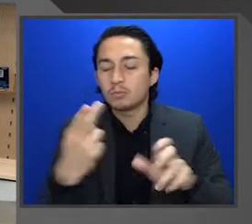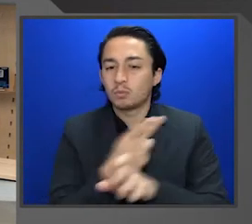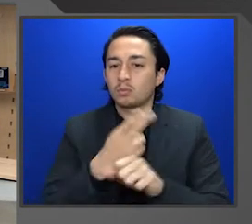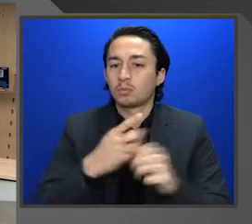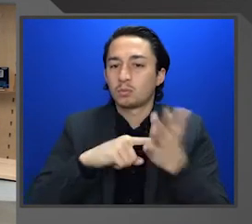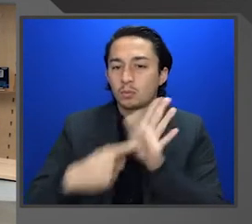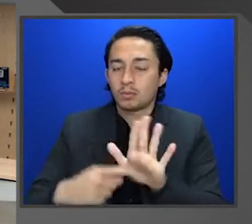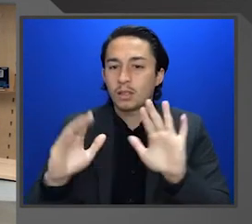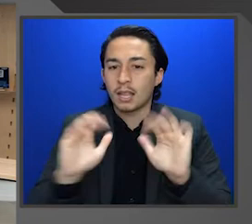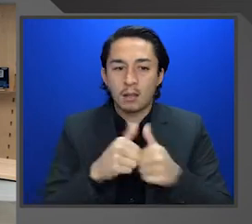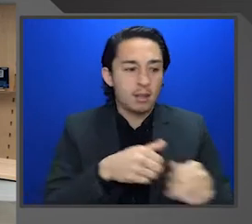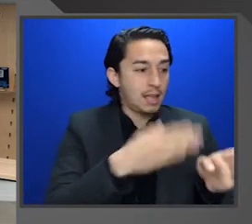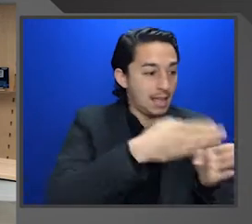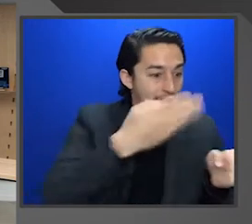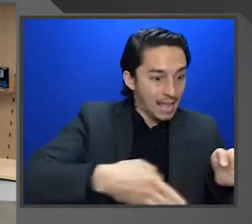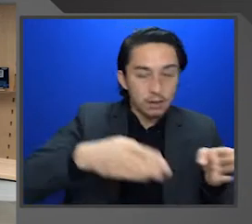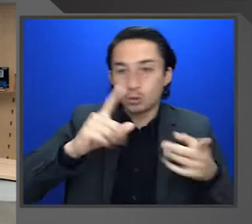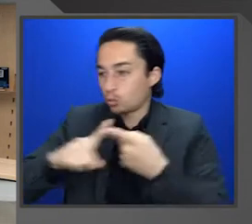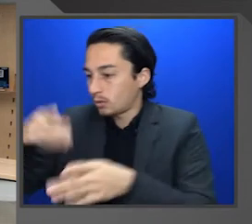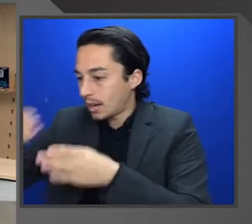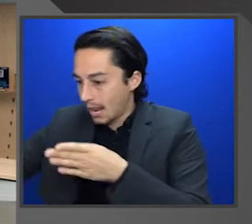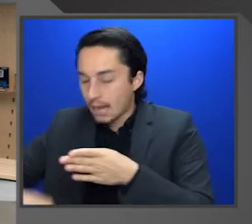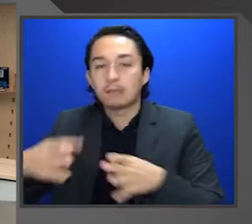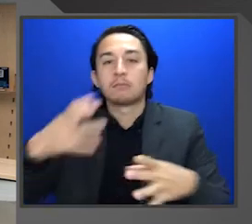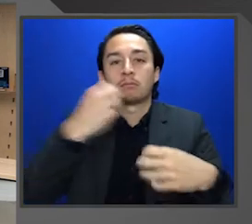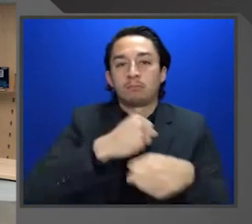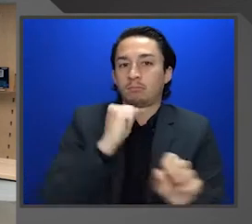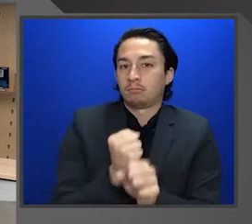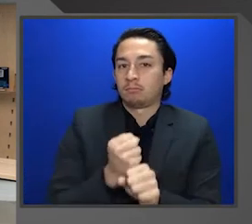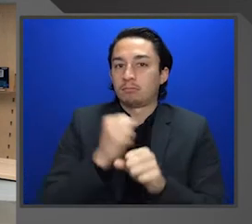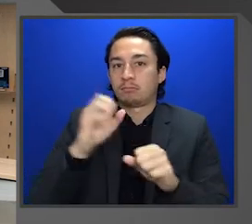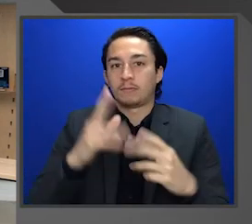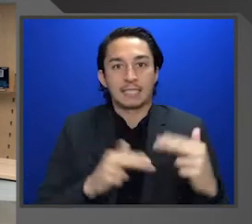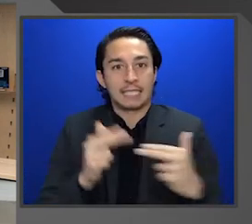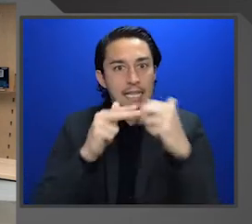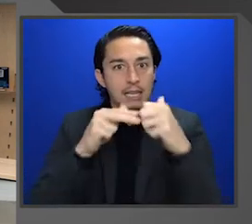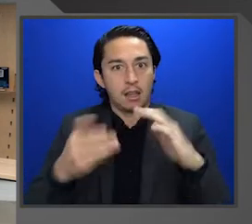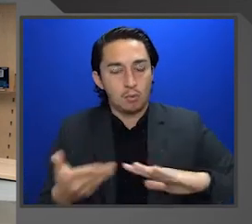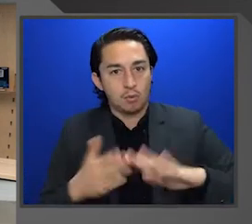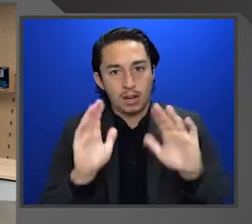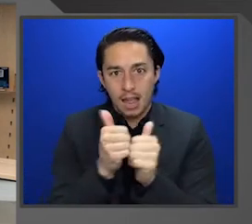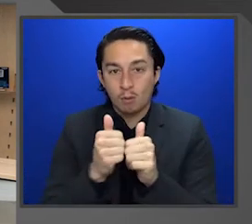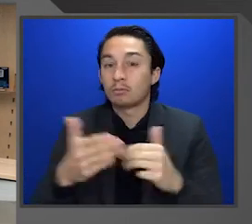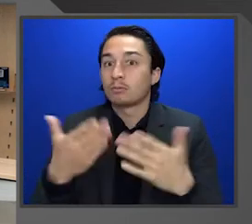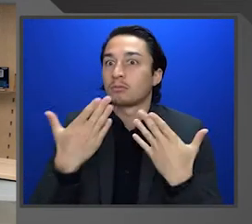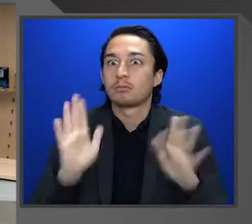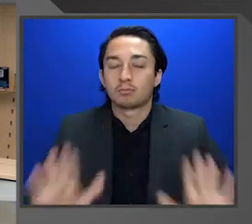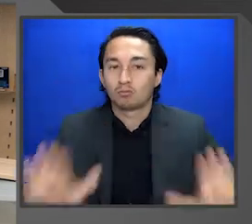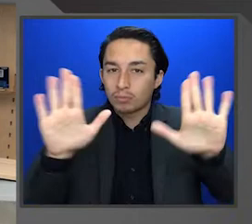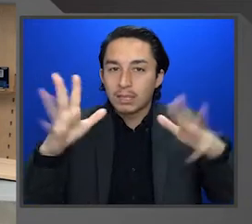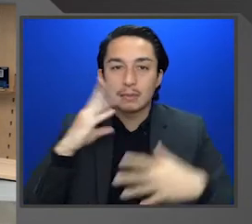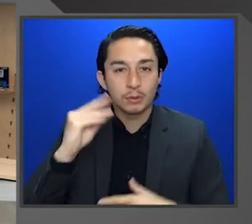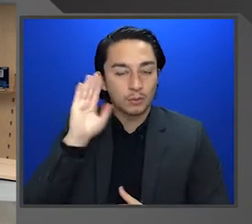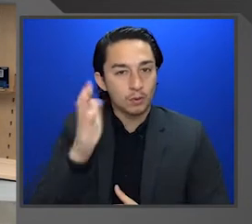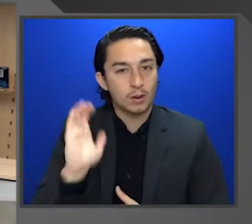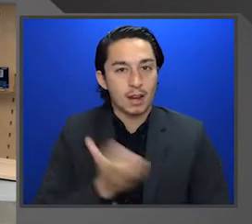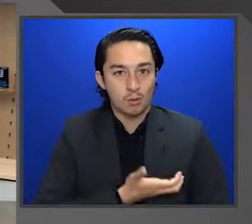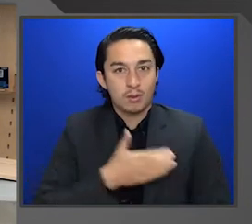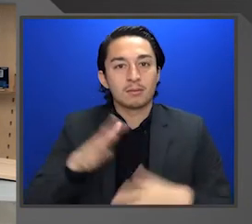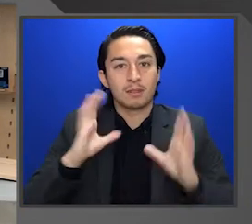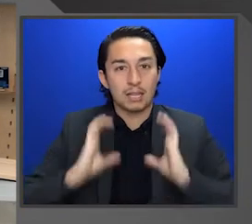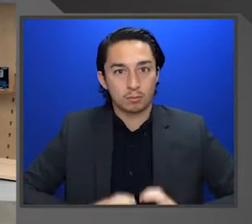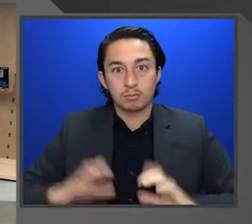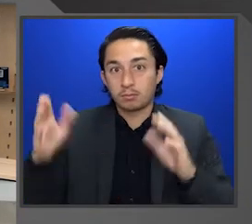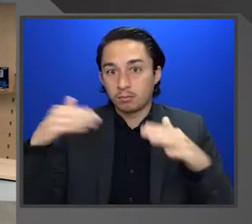we use to showcase how an end-to-end industrial manufacturing facility operates. It's a great experience for our customers to have.